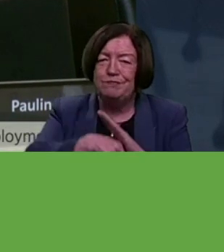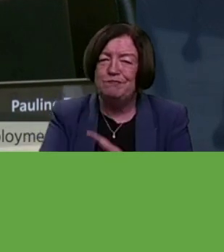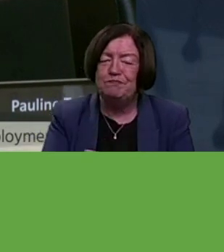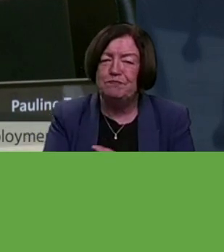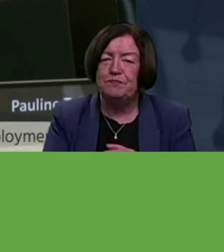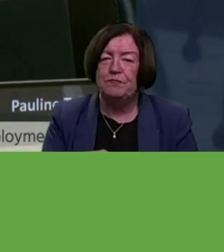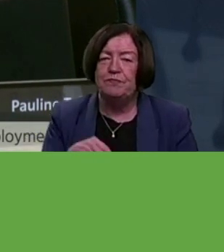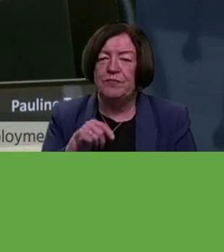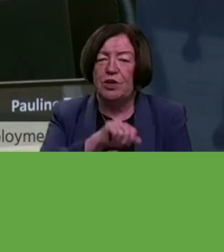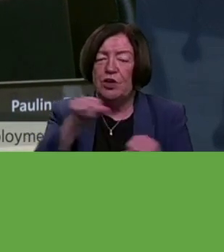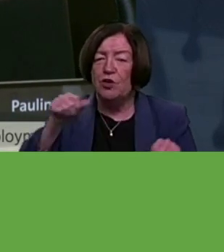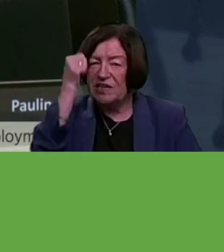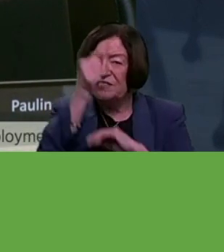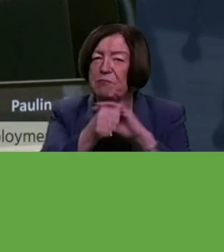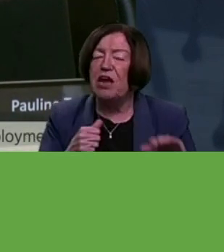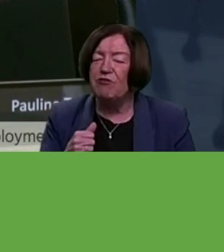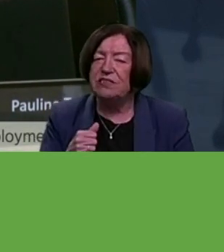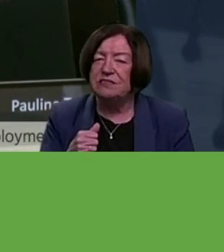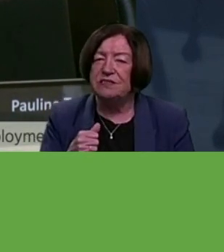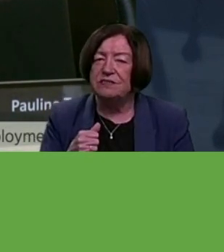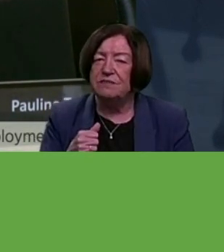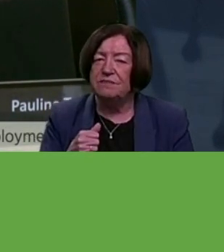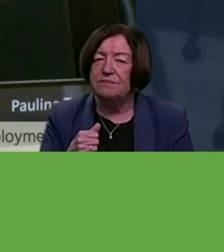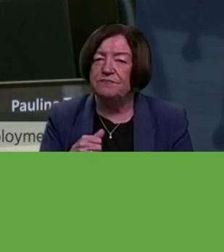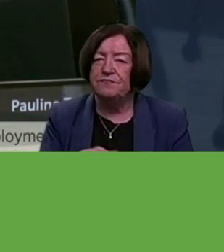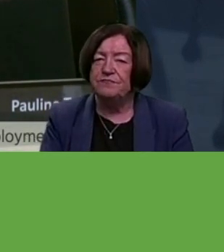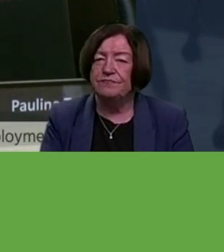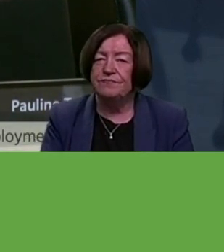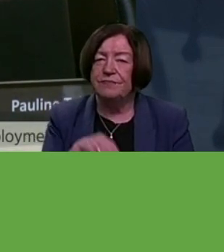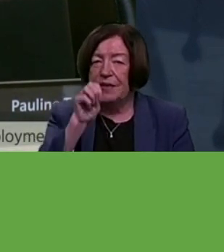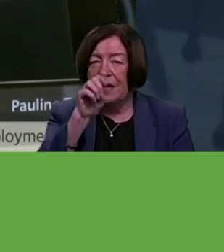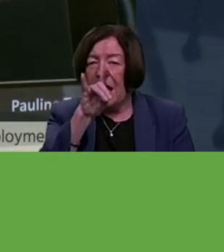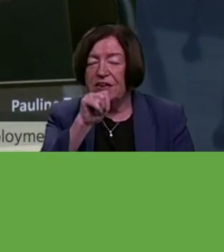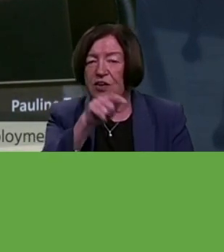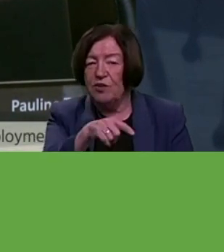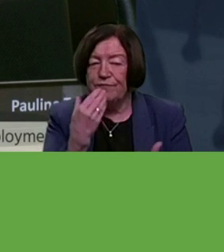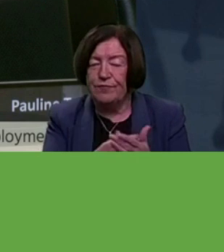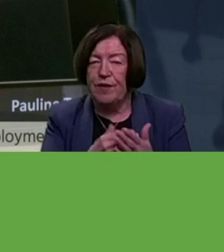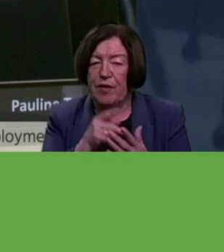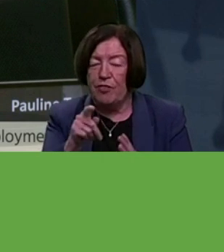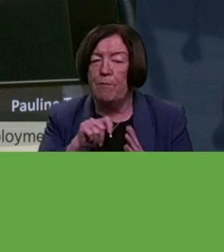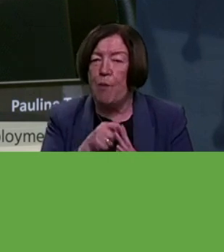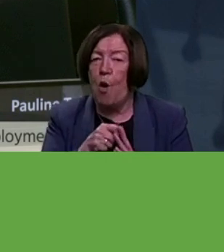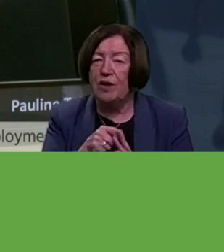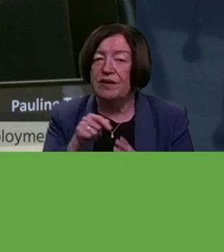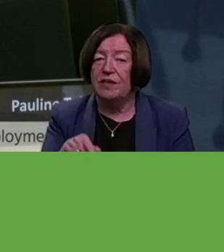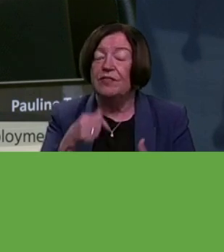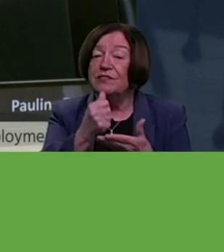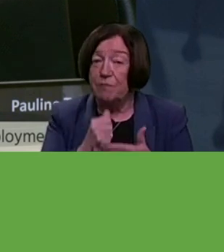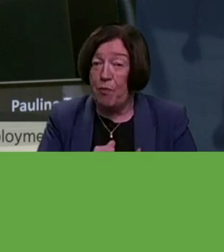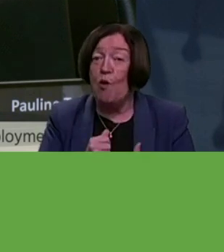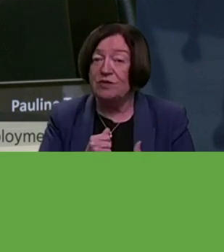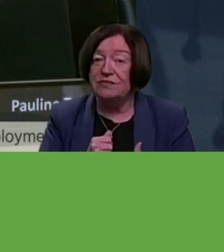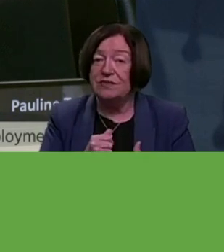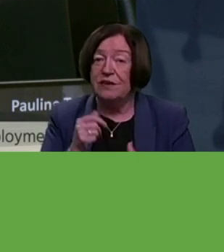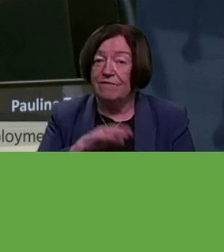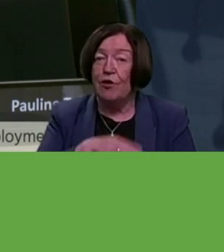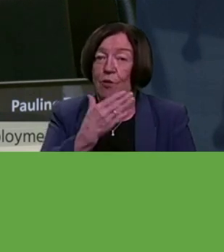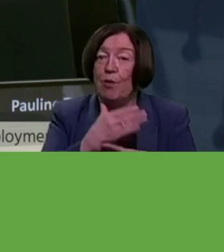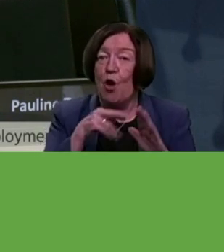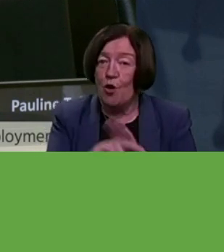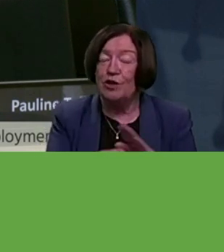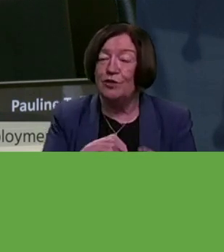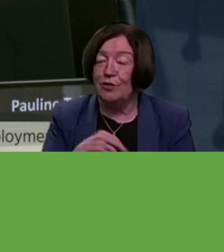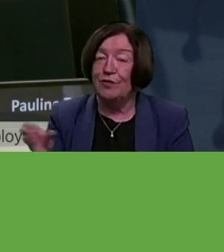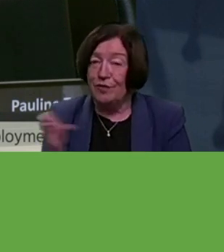your experiences, Eddie, you frequently make the point that there are supports there for employers